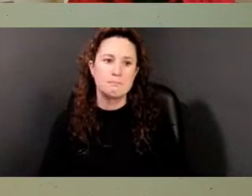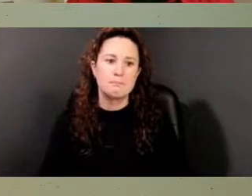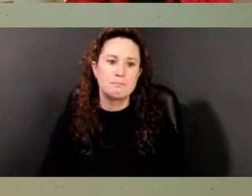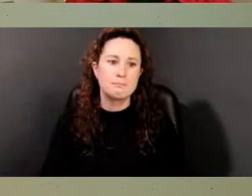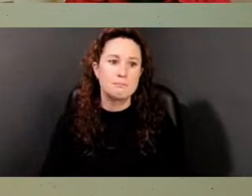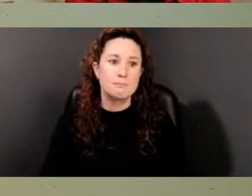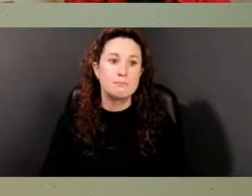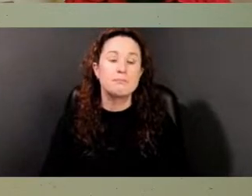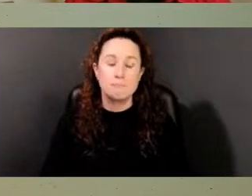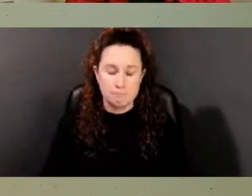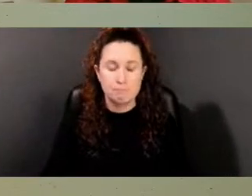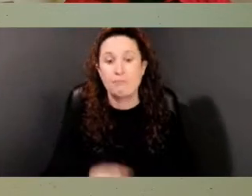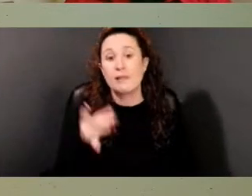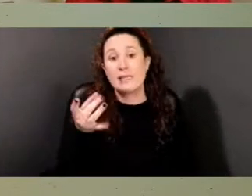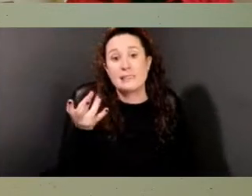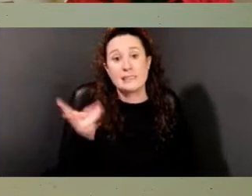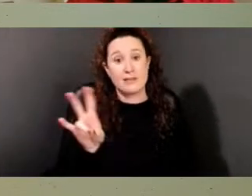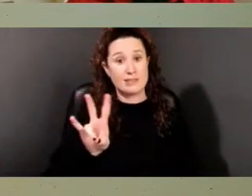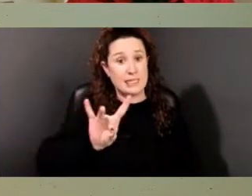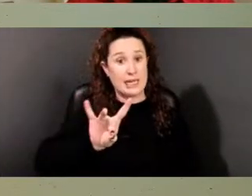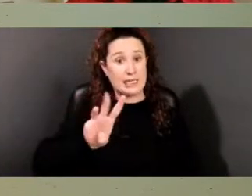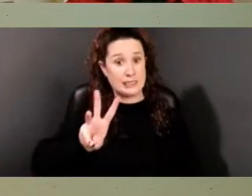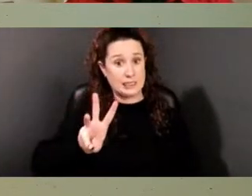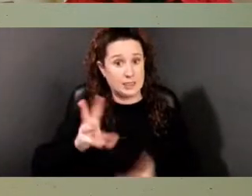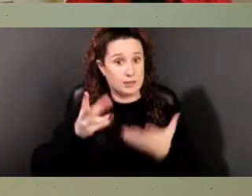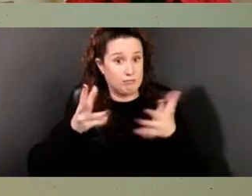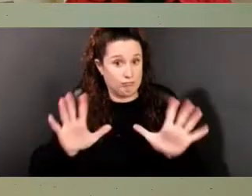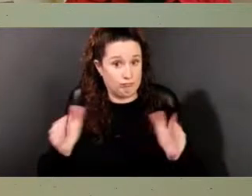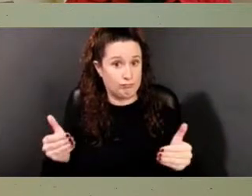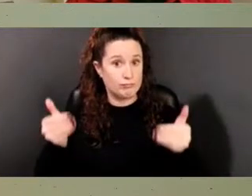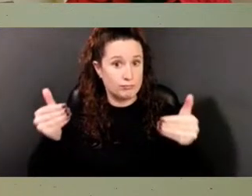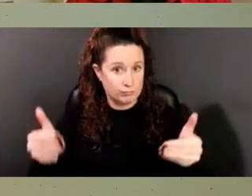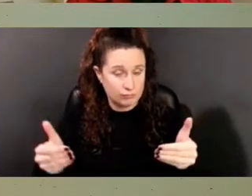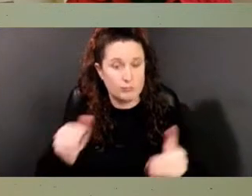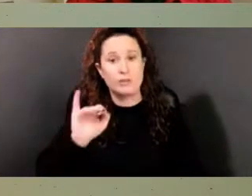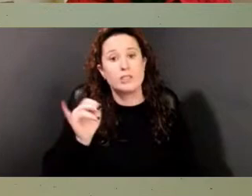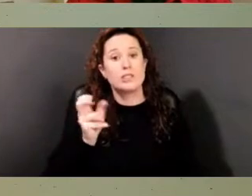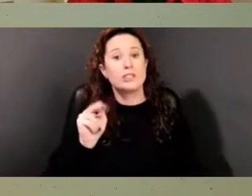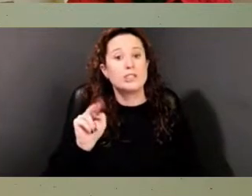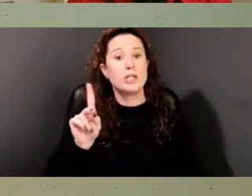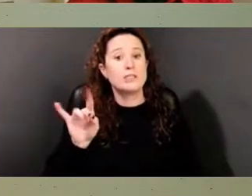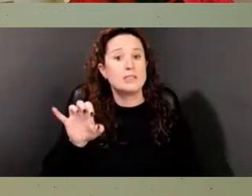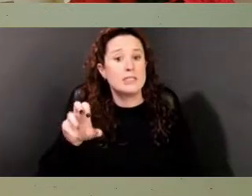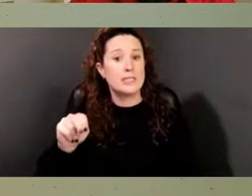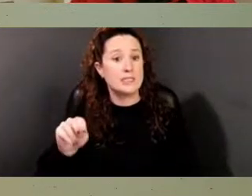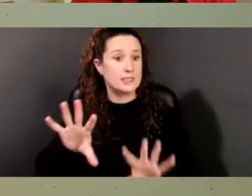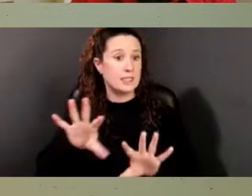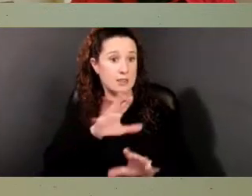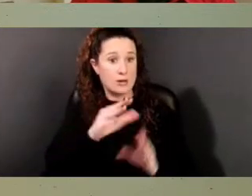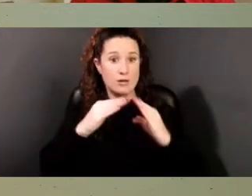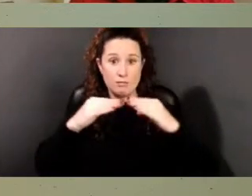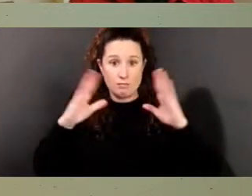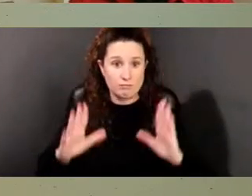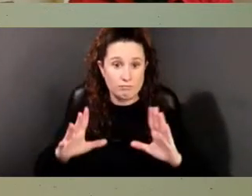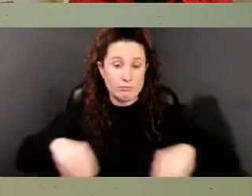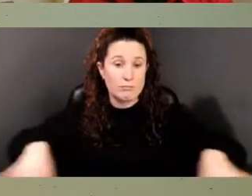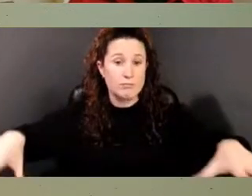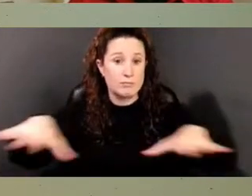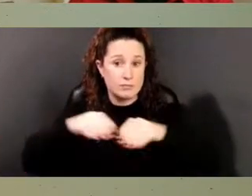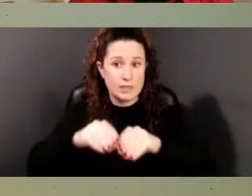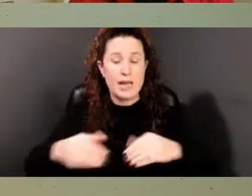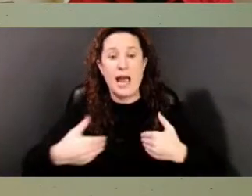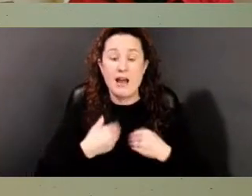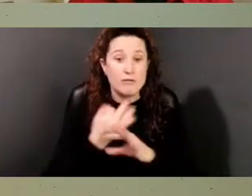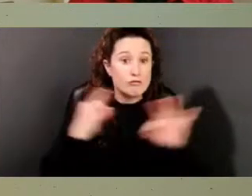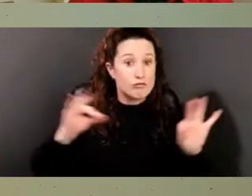After 1786, the John Dickinson plantation was home to tenant farmers, tradesmen, free blacks,